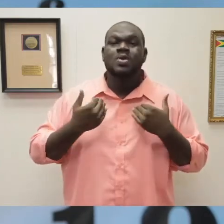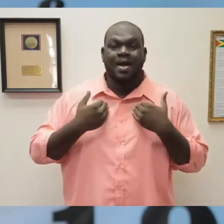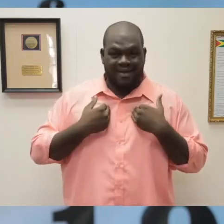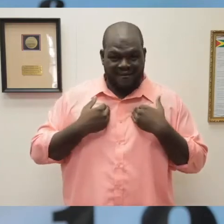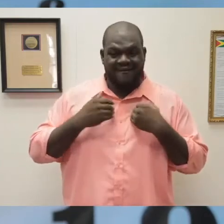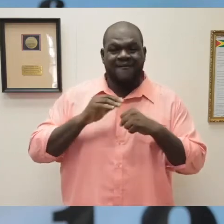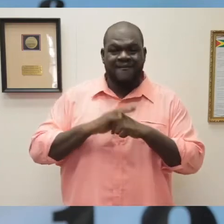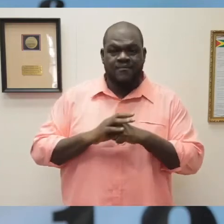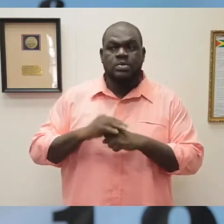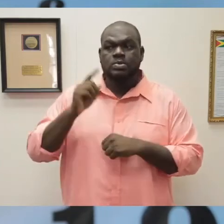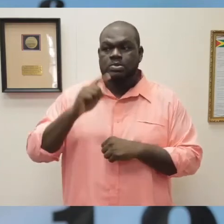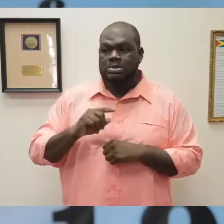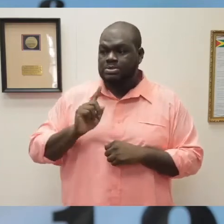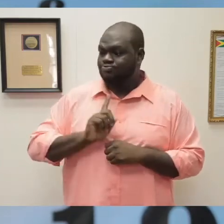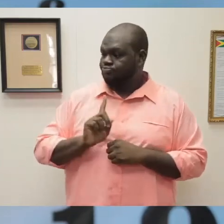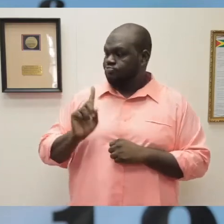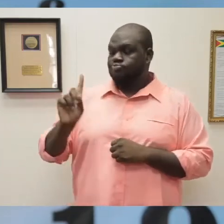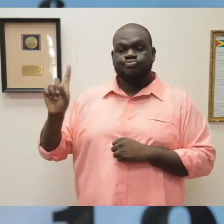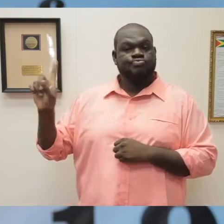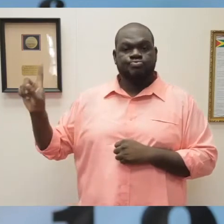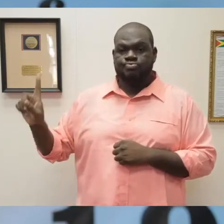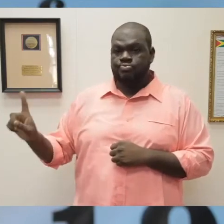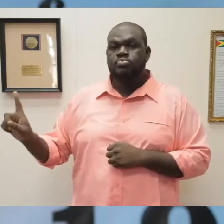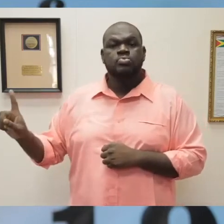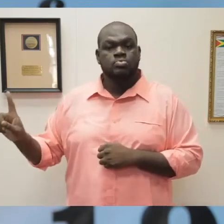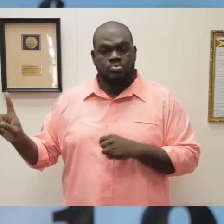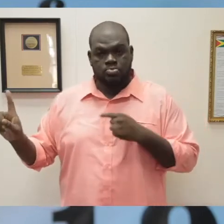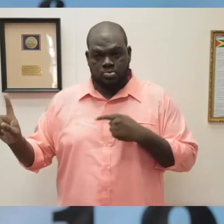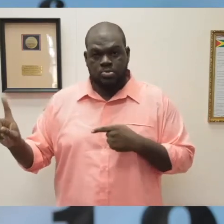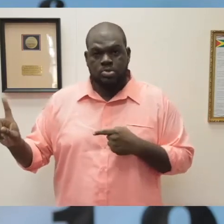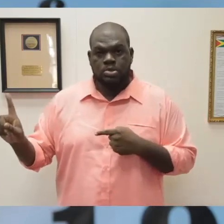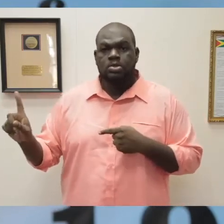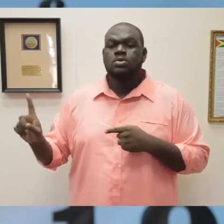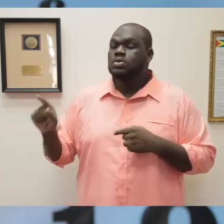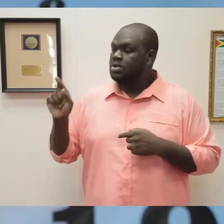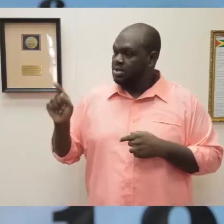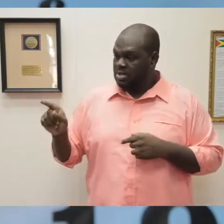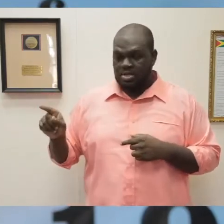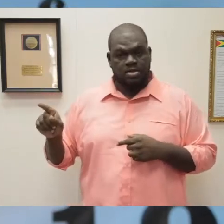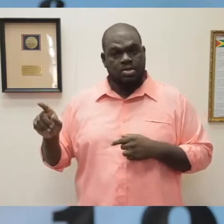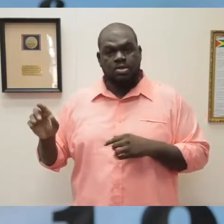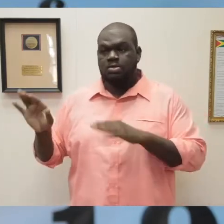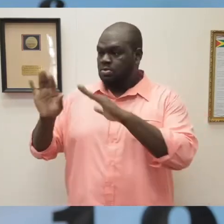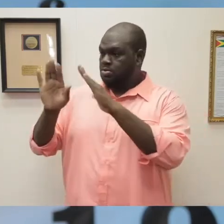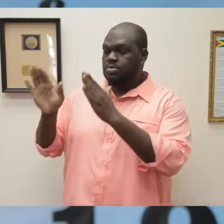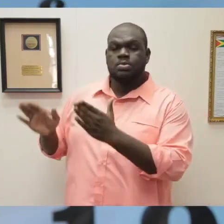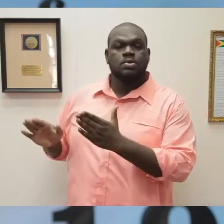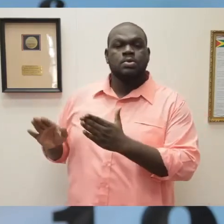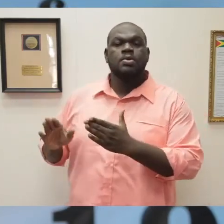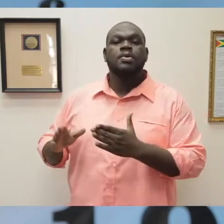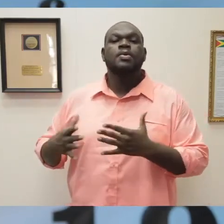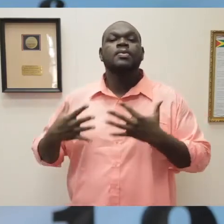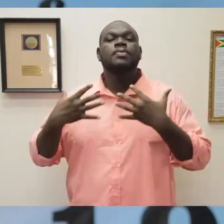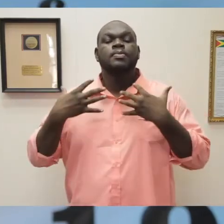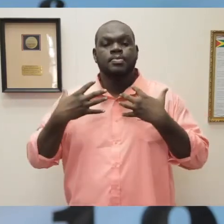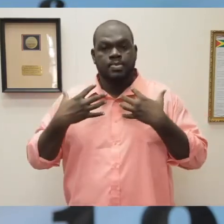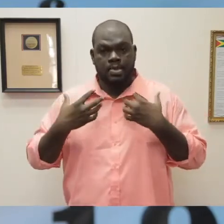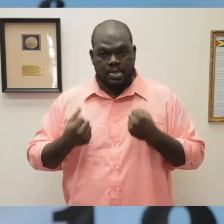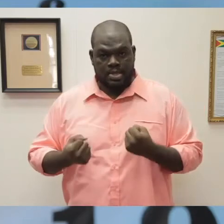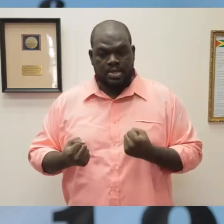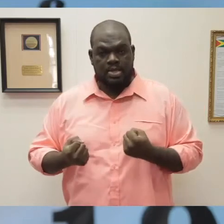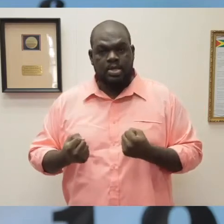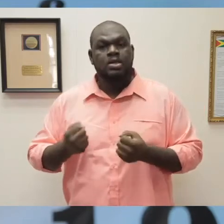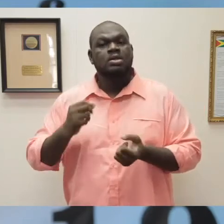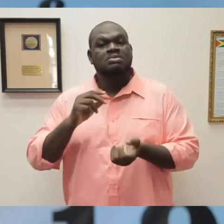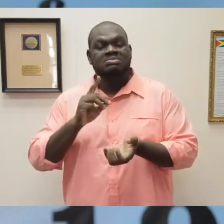facility, which must be manned by the relevant and competent health workers. The